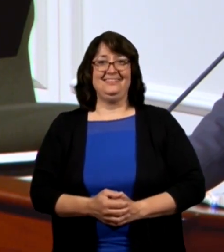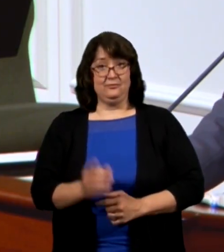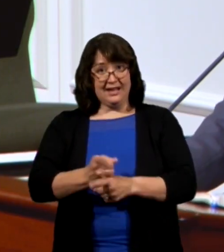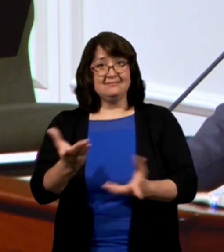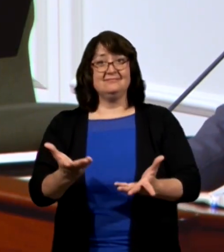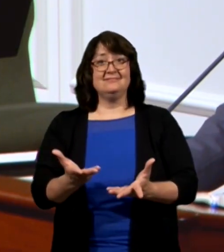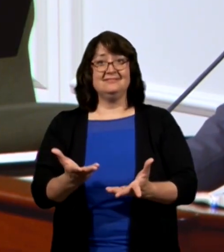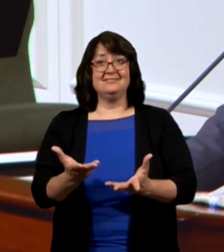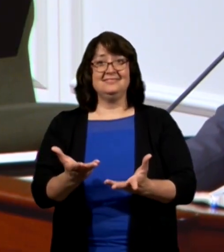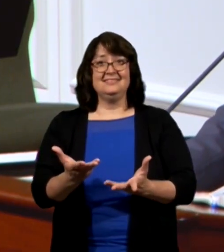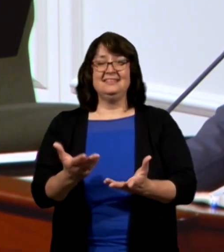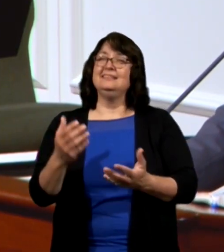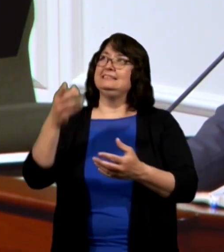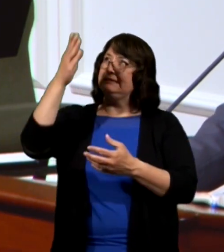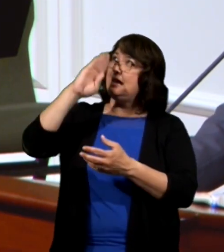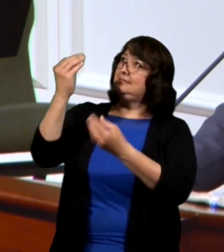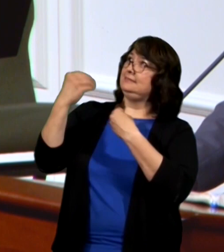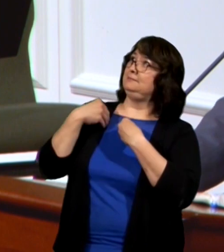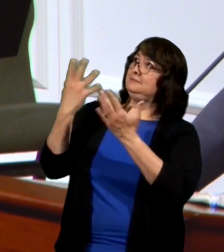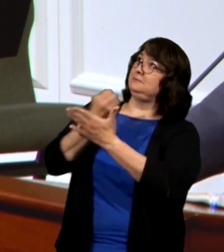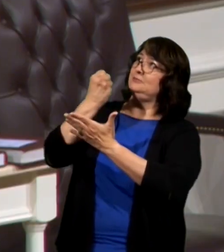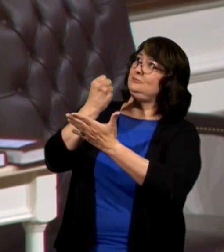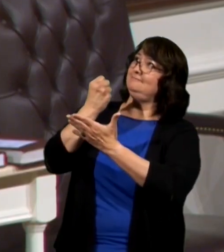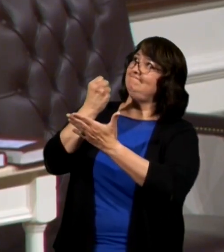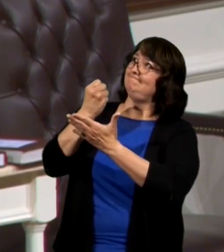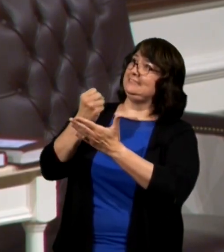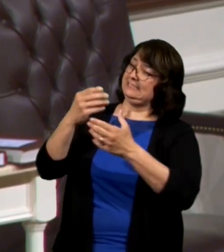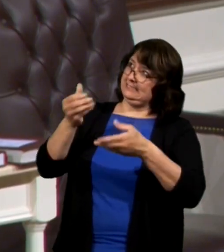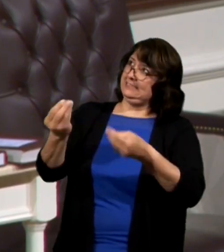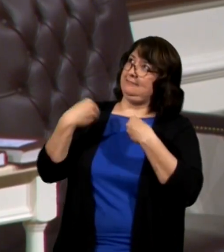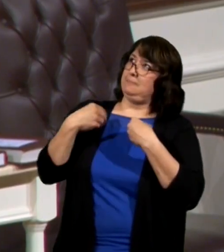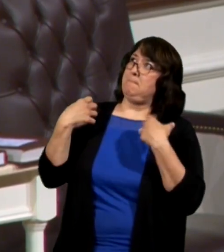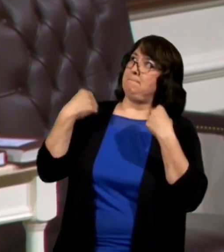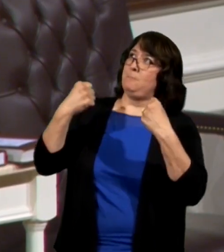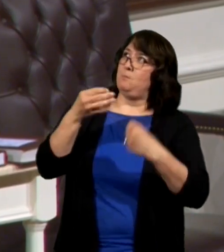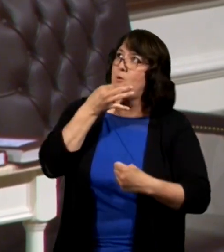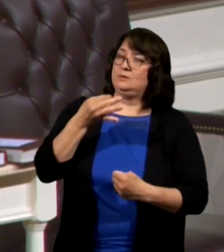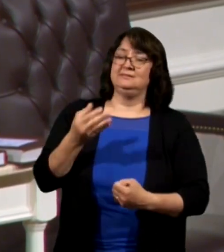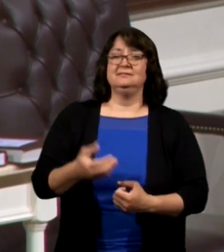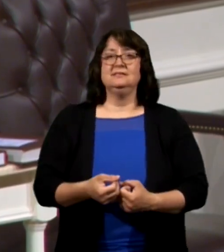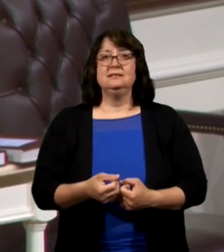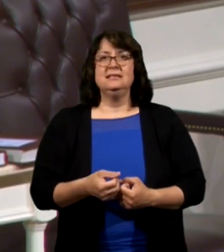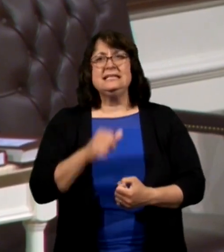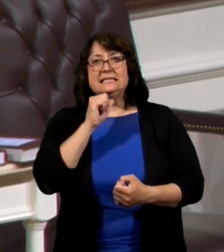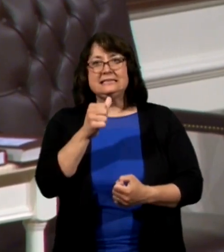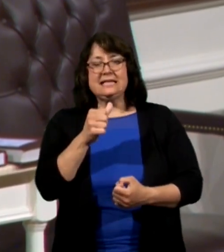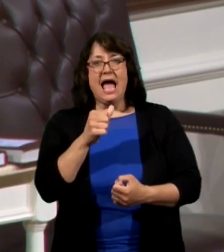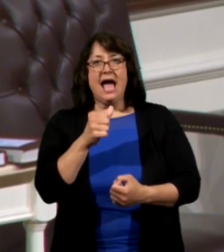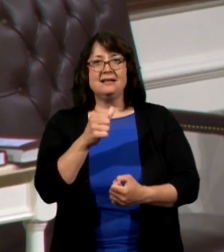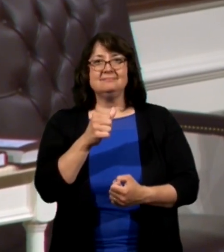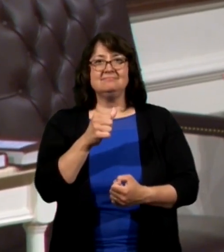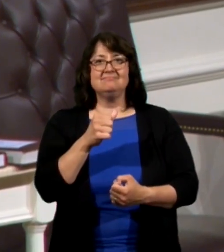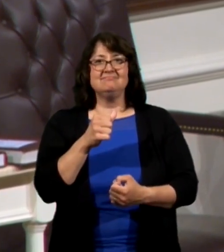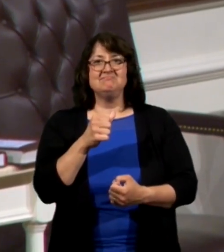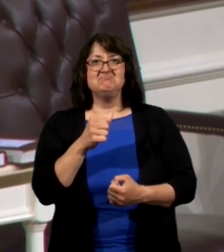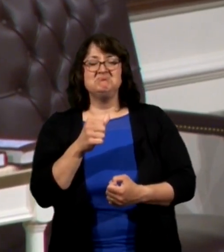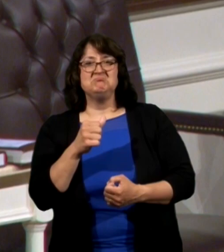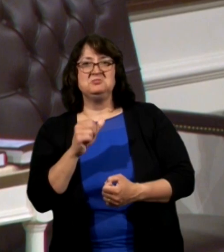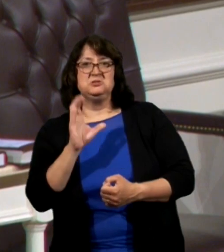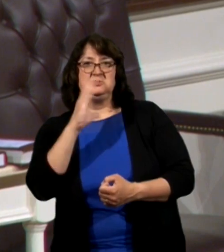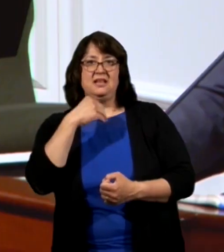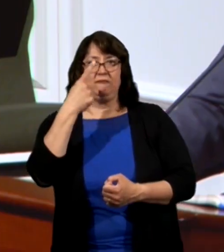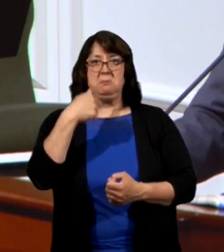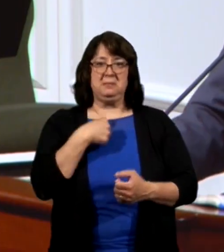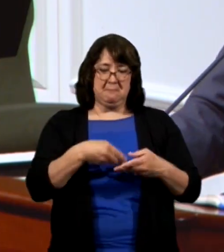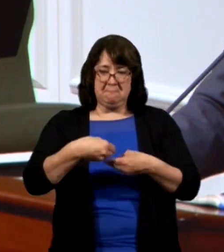right open a door of utterance give me boldness it's not uncommon when I pass out tracks